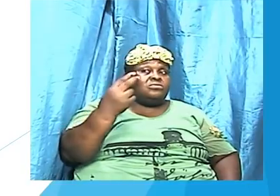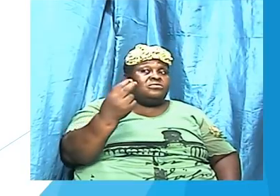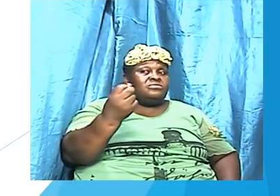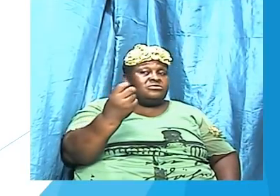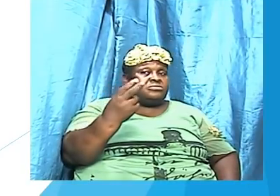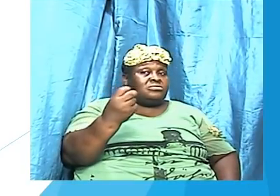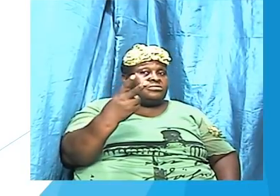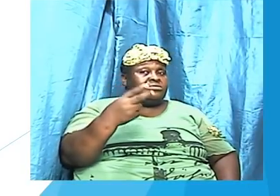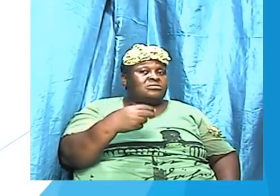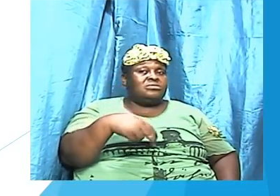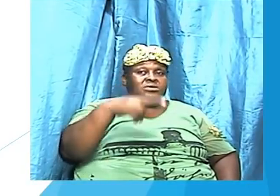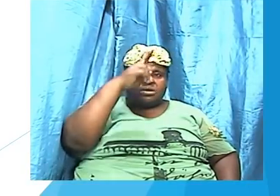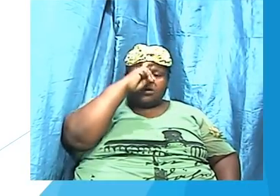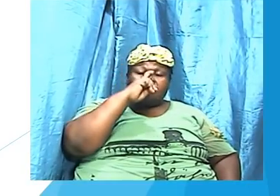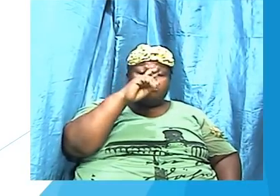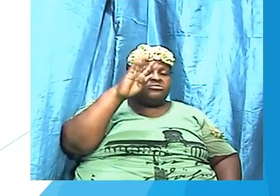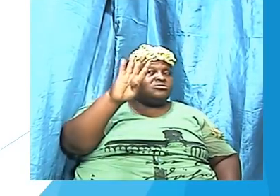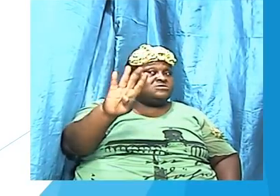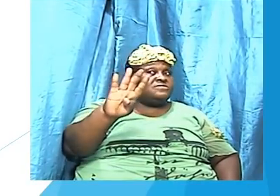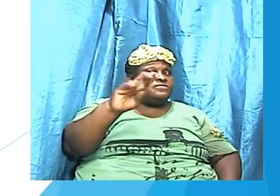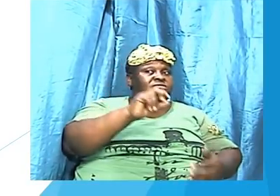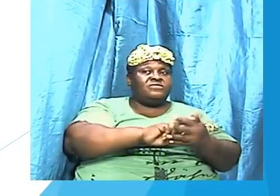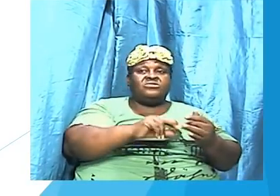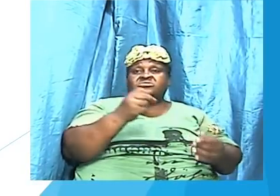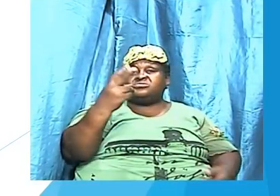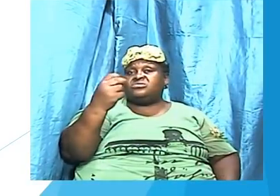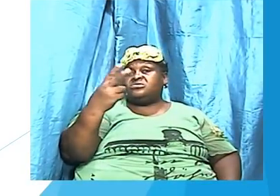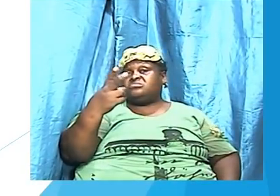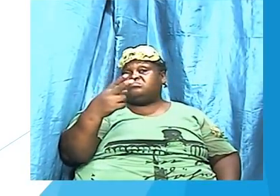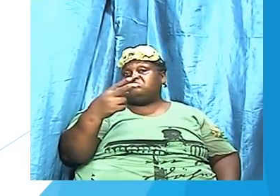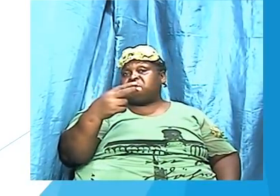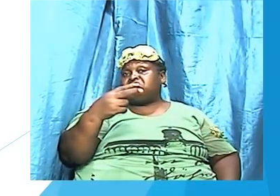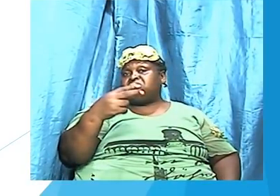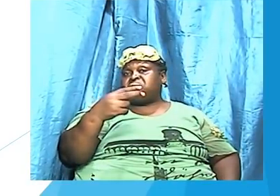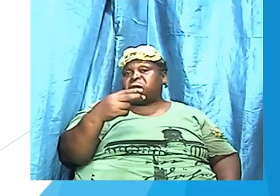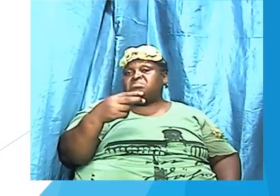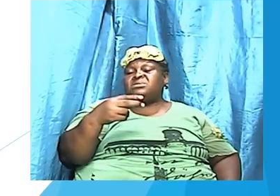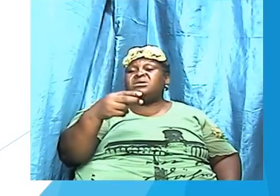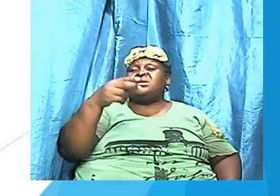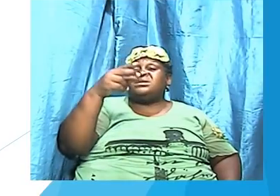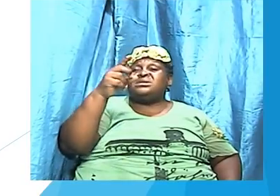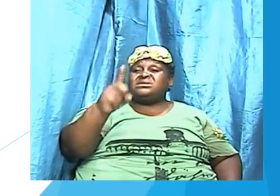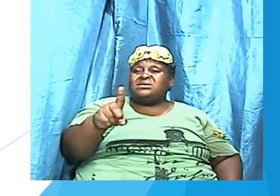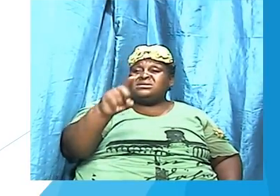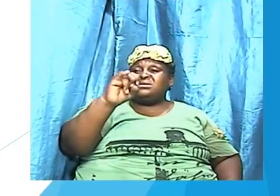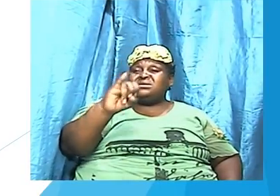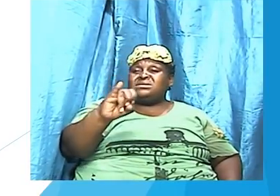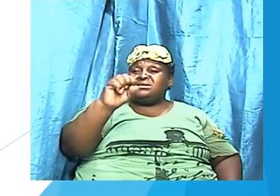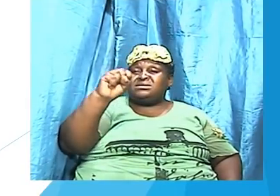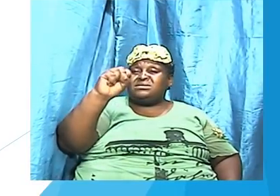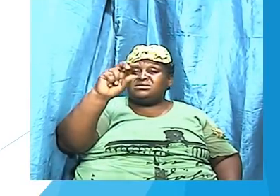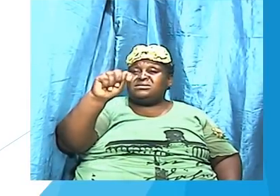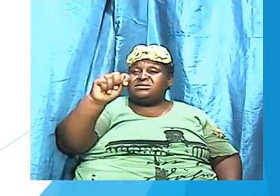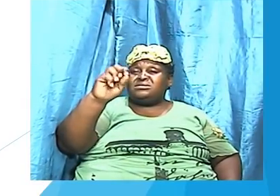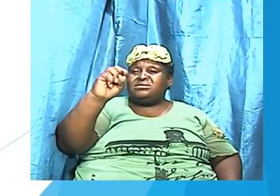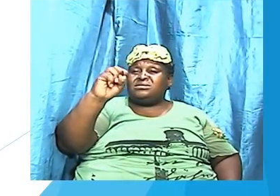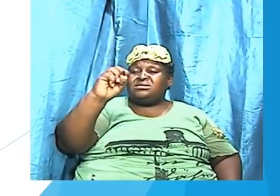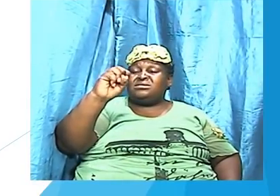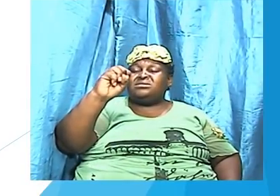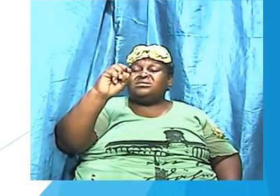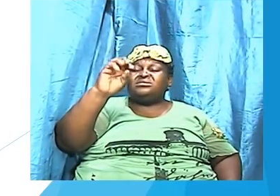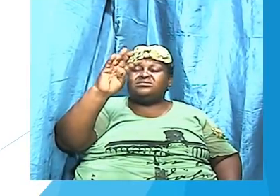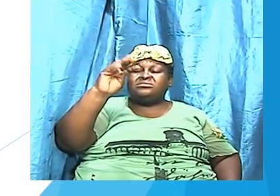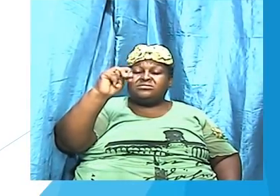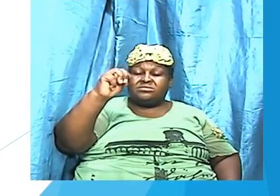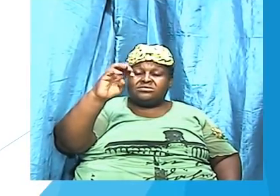Hebrews chapter 4 and verse 12 distomos the sword with two mouths the two mounted sword the two edged